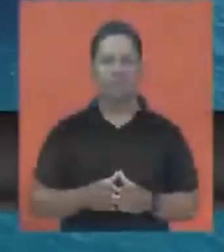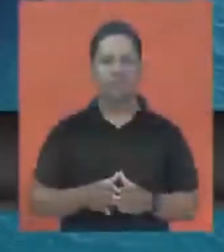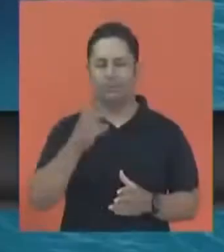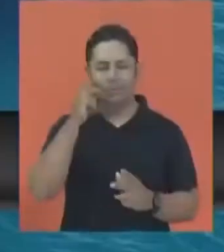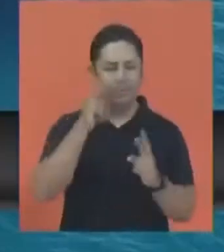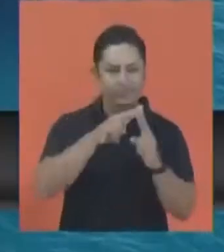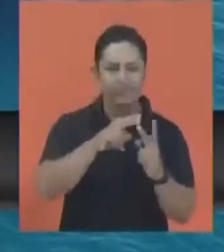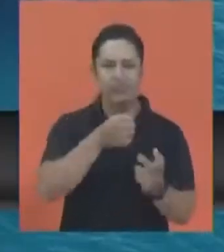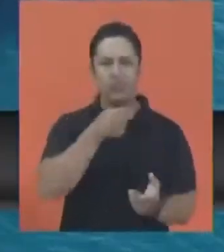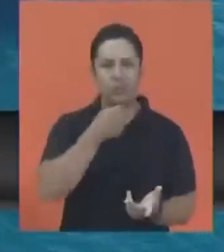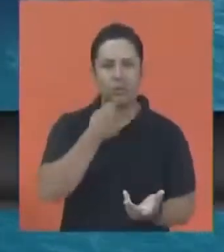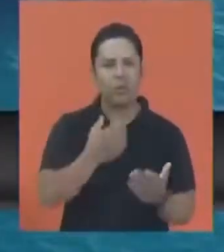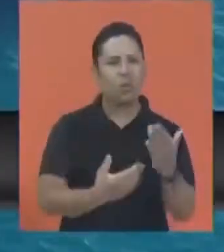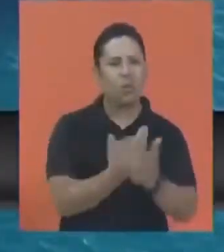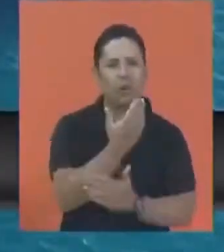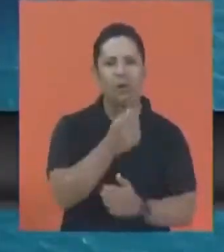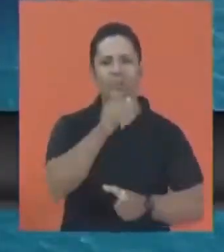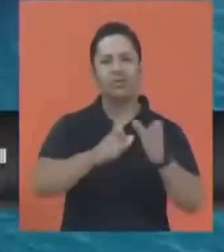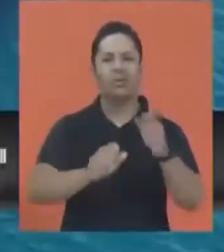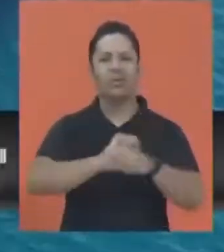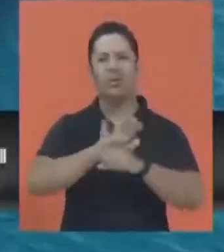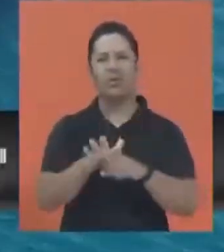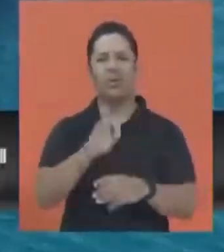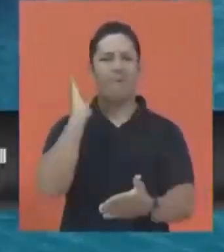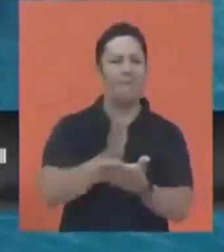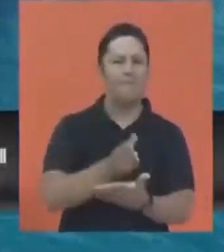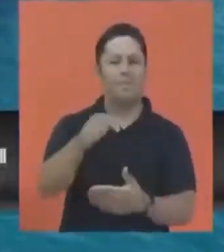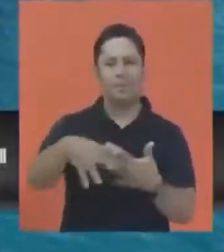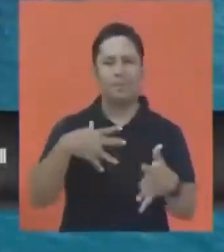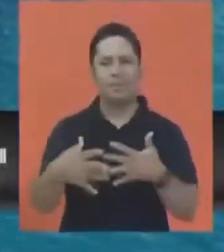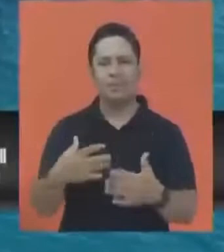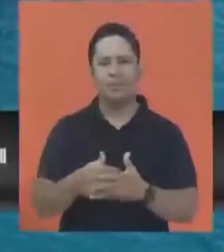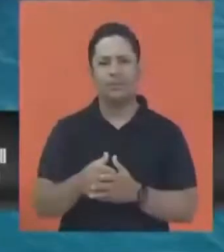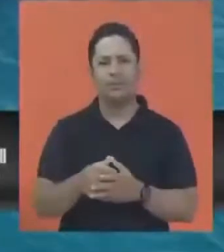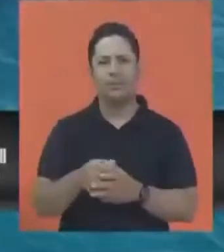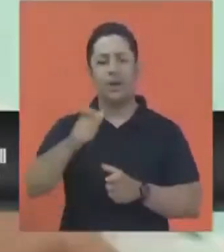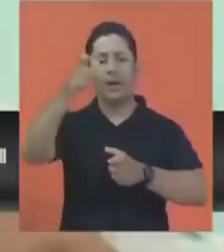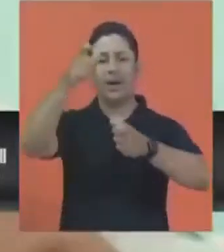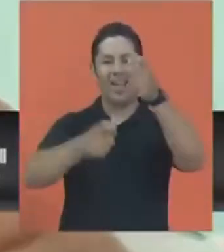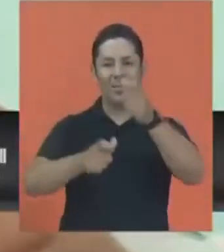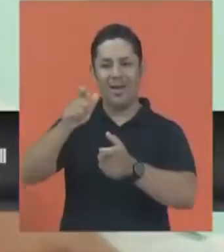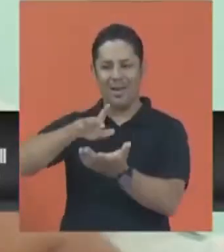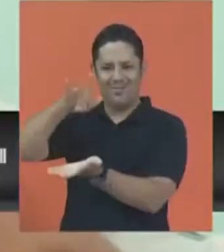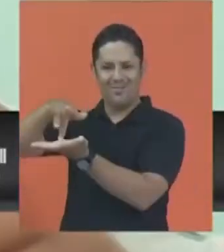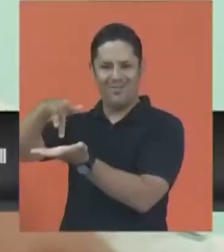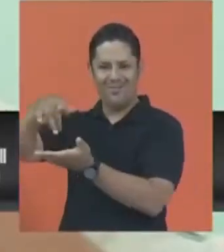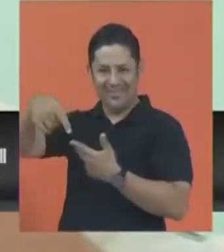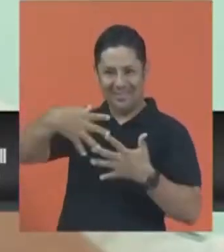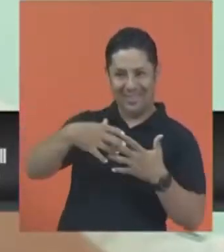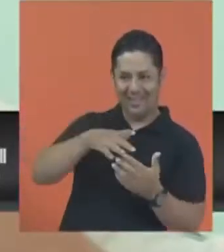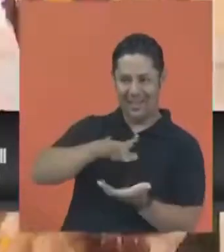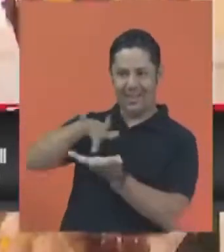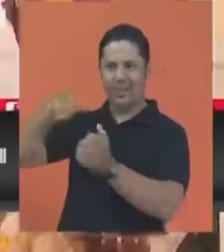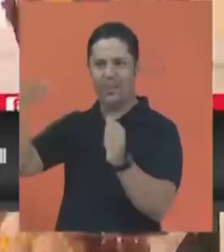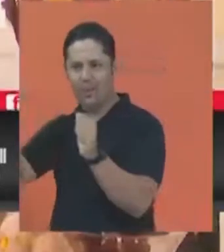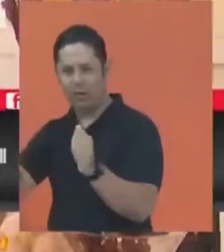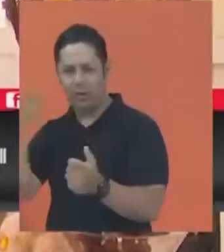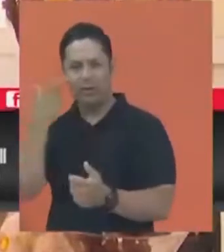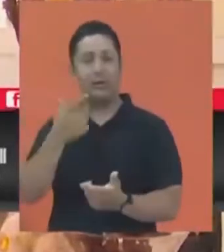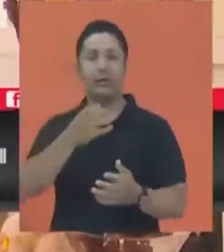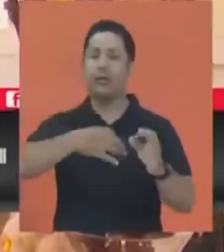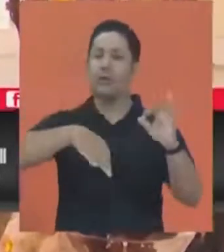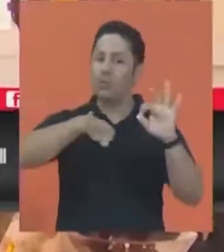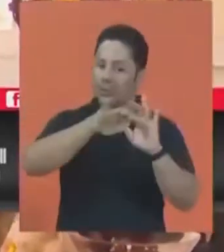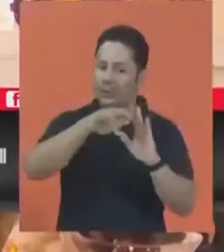Upon hearing the news of the new positive cases by COVID-19 in the island territory, the representatives to the Chamber for the Archipelago